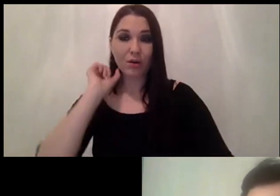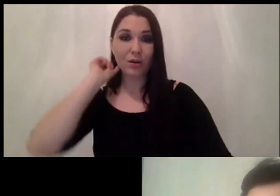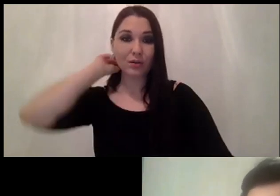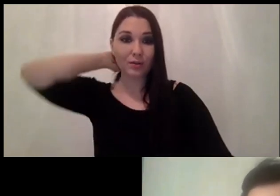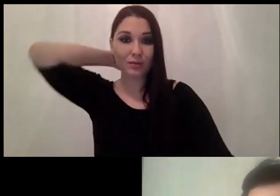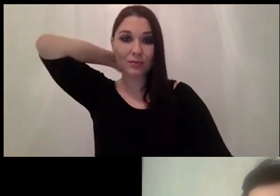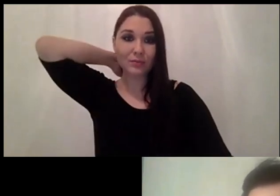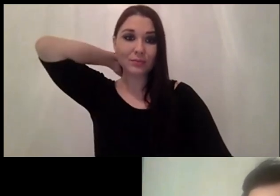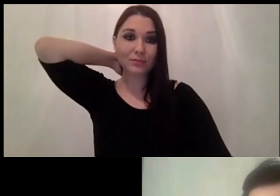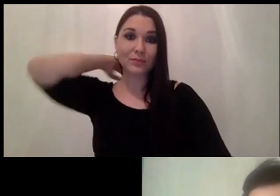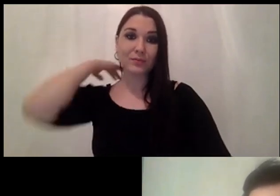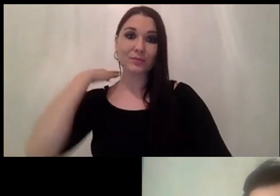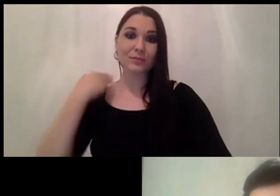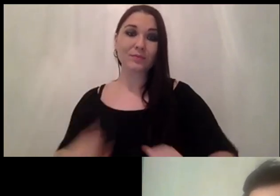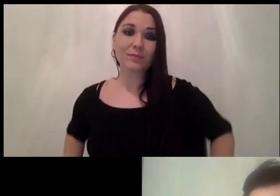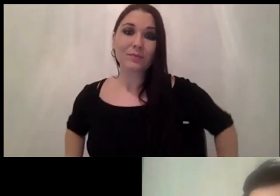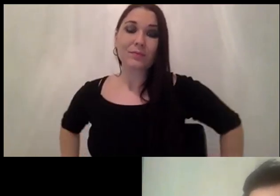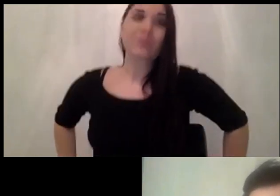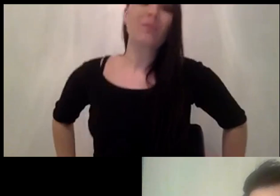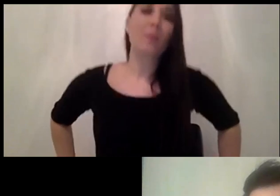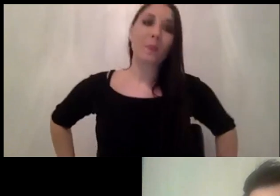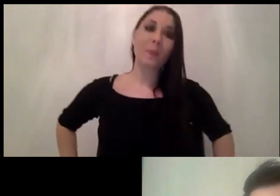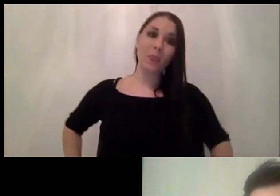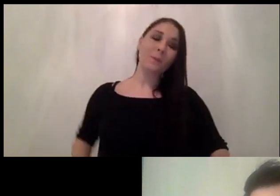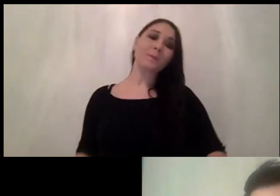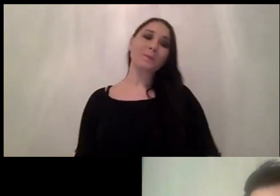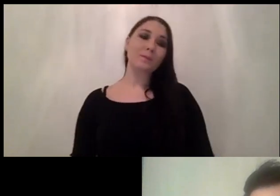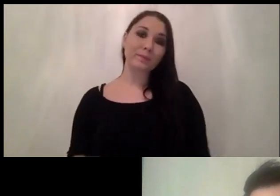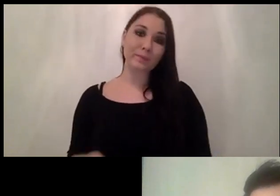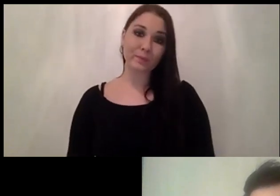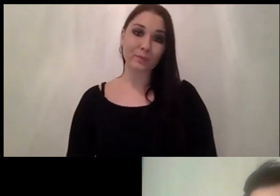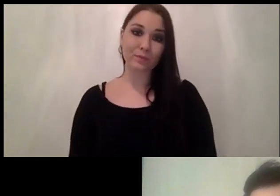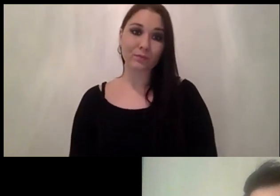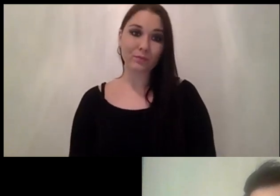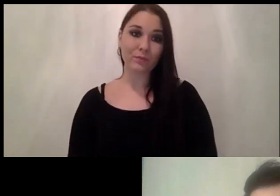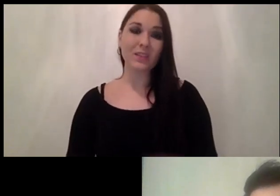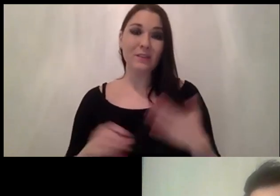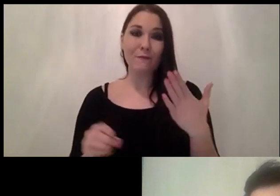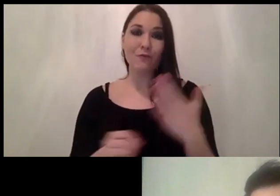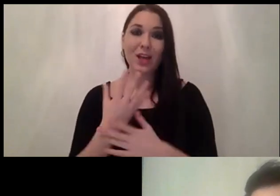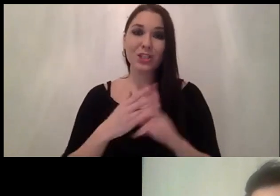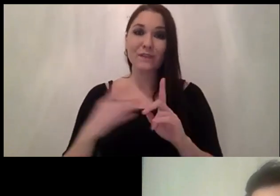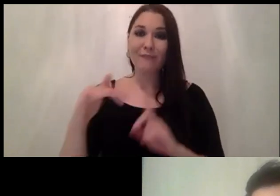yeah i guess when he says in the wild it's it's a fresh fresh production environment maybe